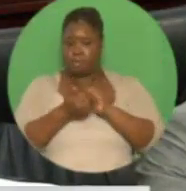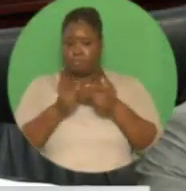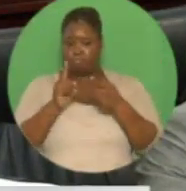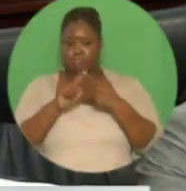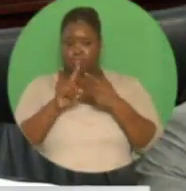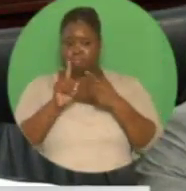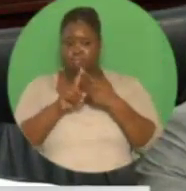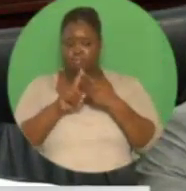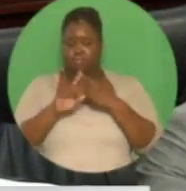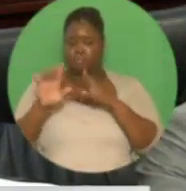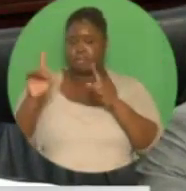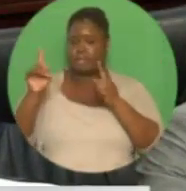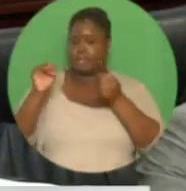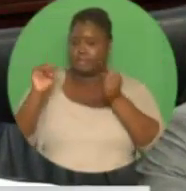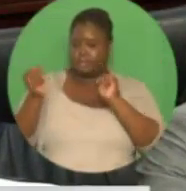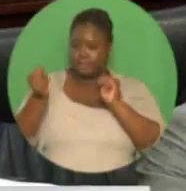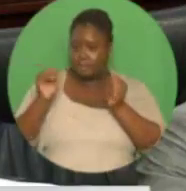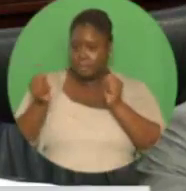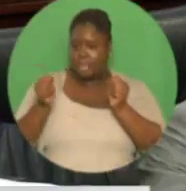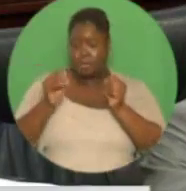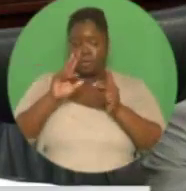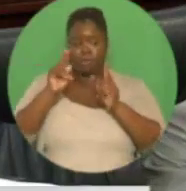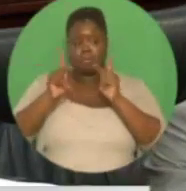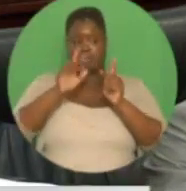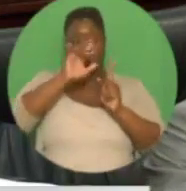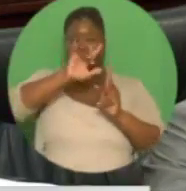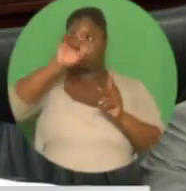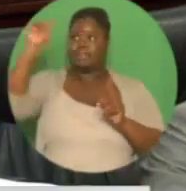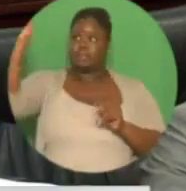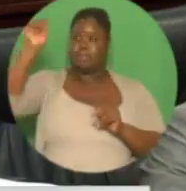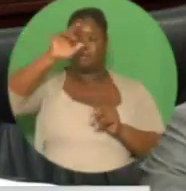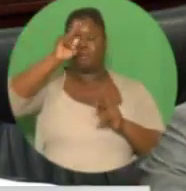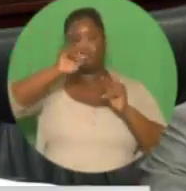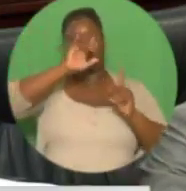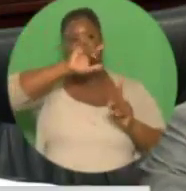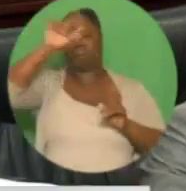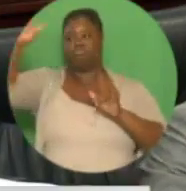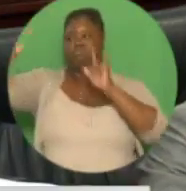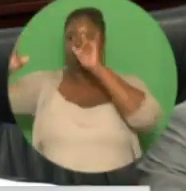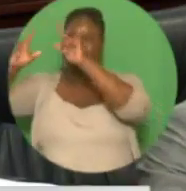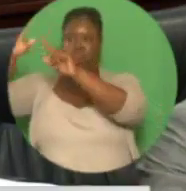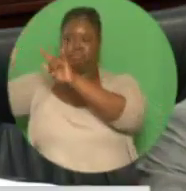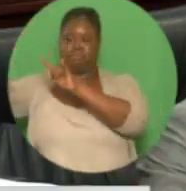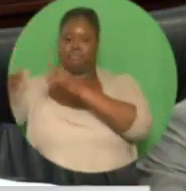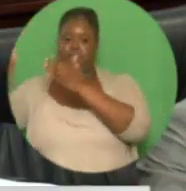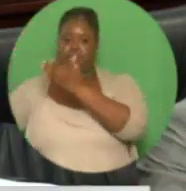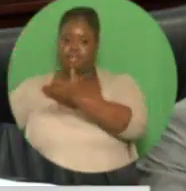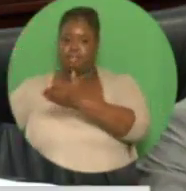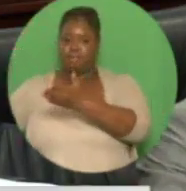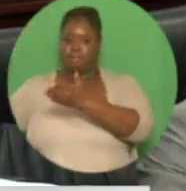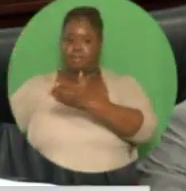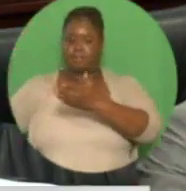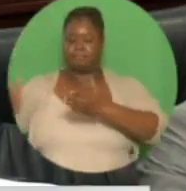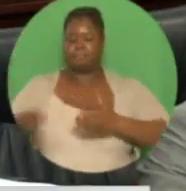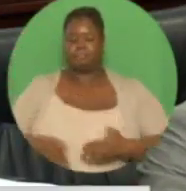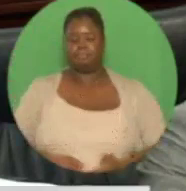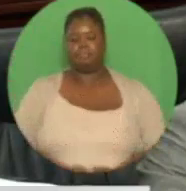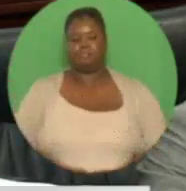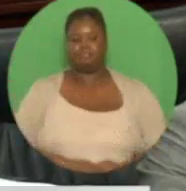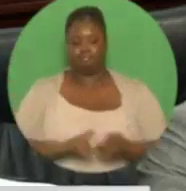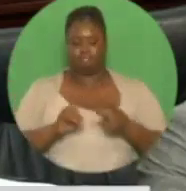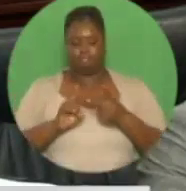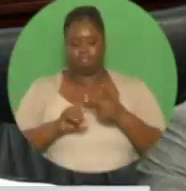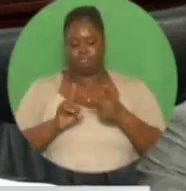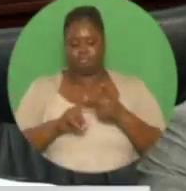is already developing and marketing the Tobago Tourism product as a ledger-based location, while the Tourism Trinad